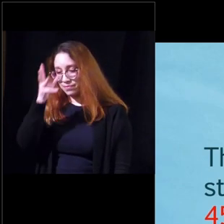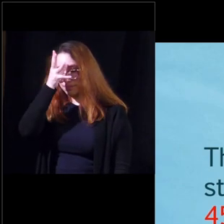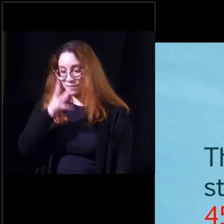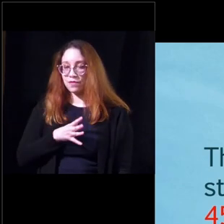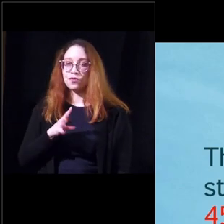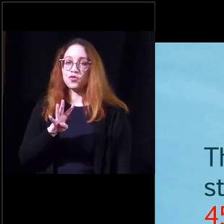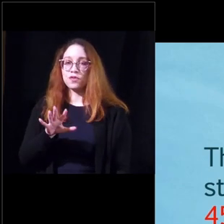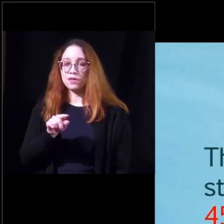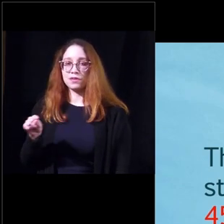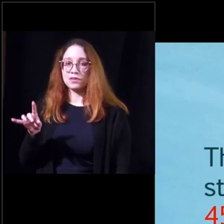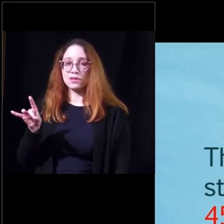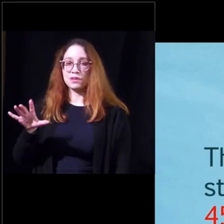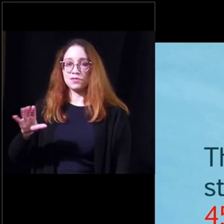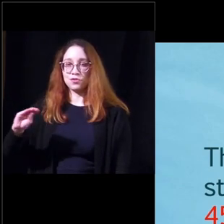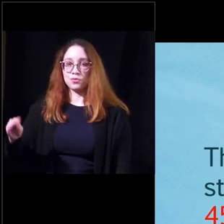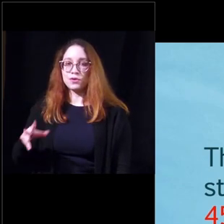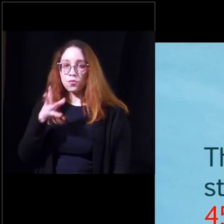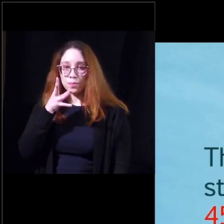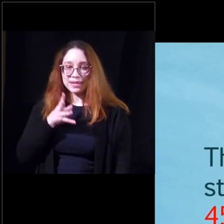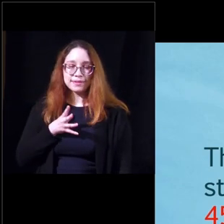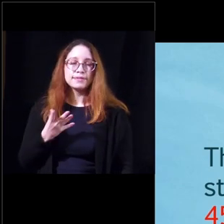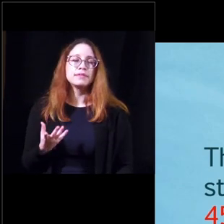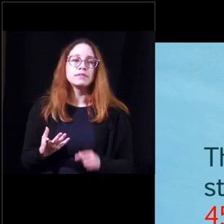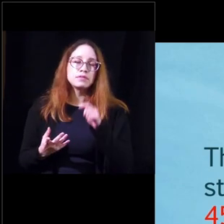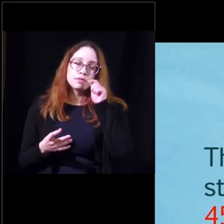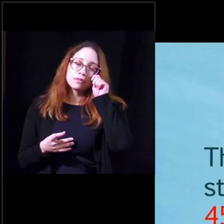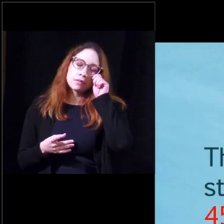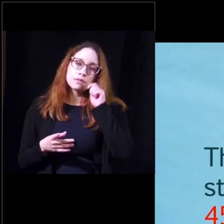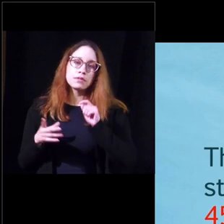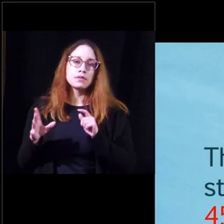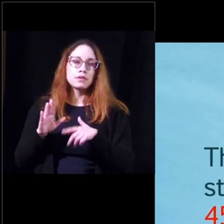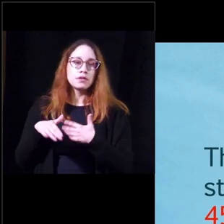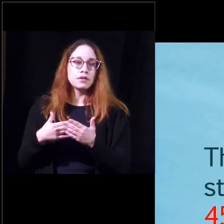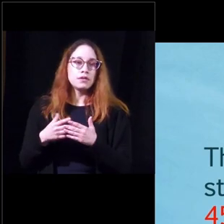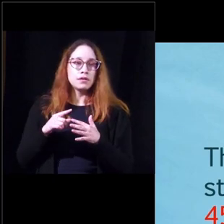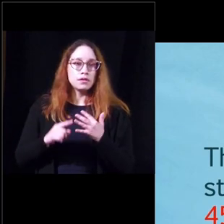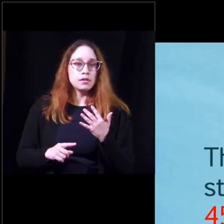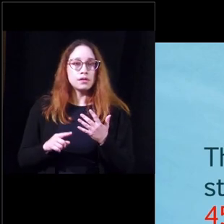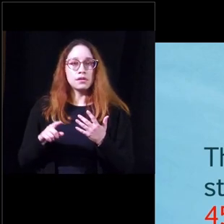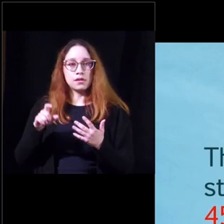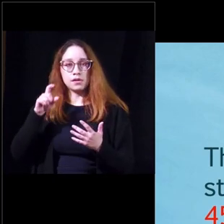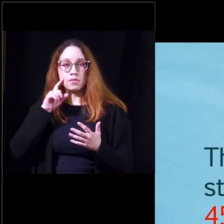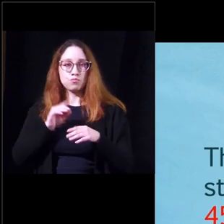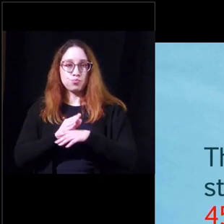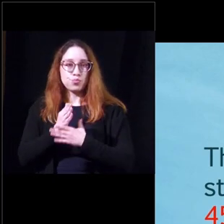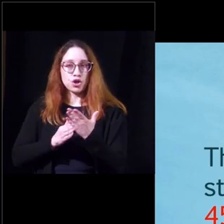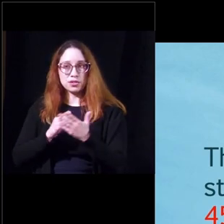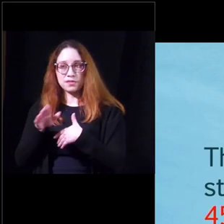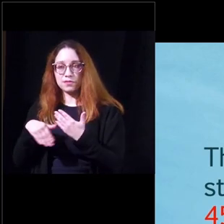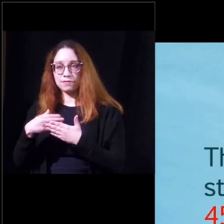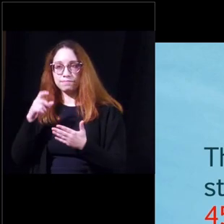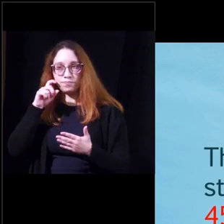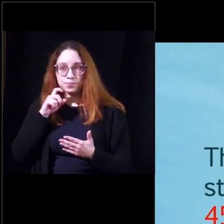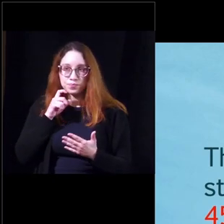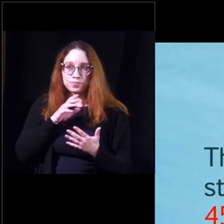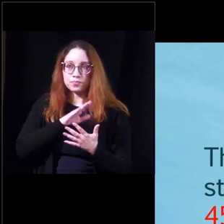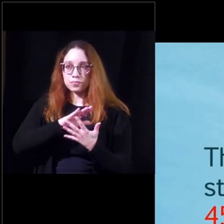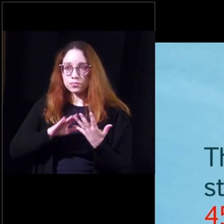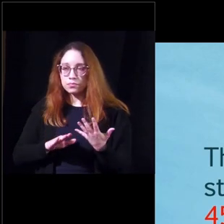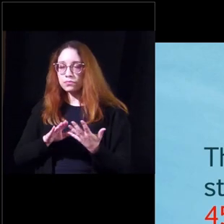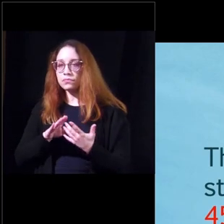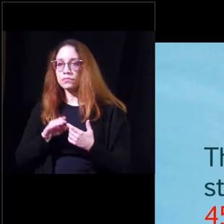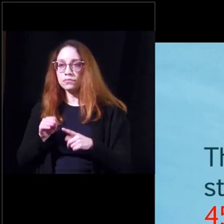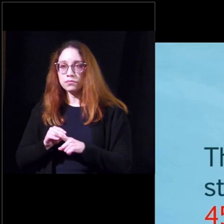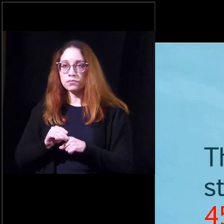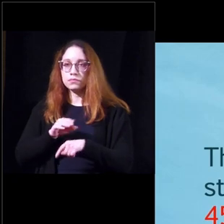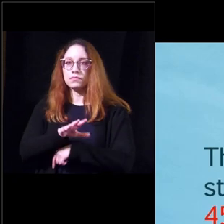and 45 and 85 percent in women all phases of sexuality are affected there's a significant